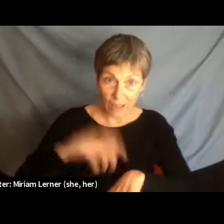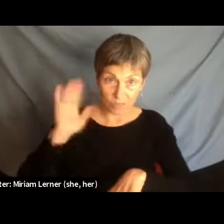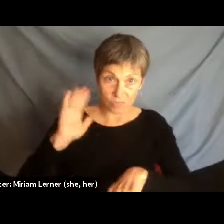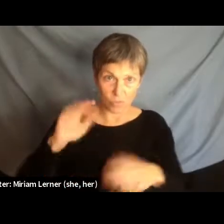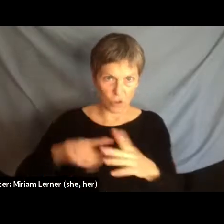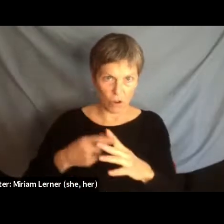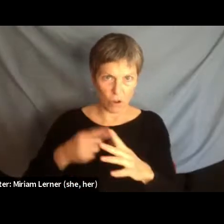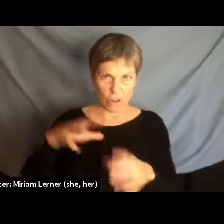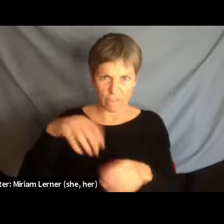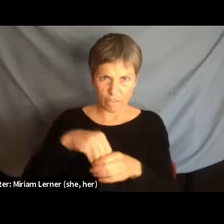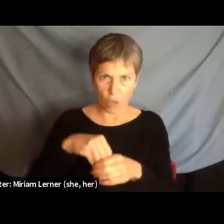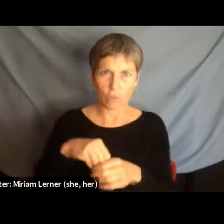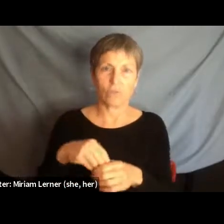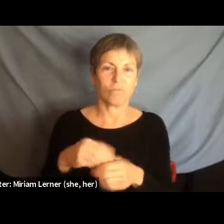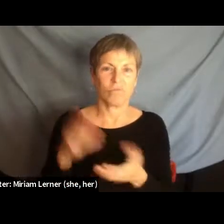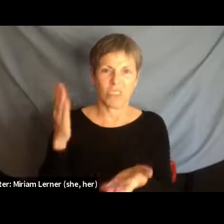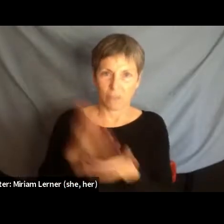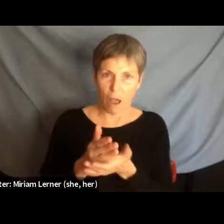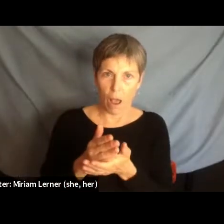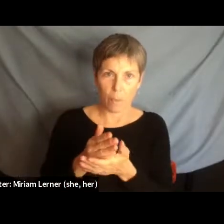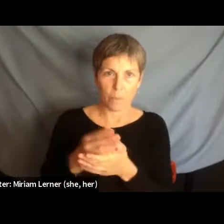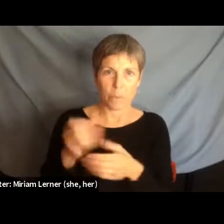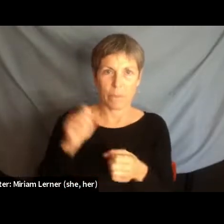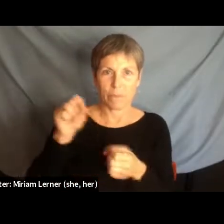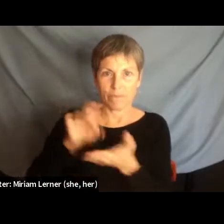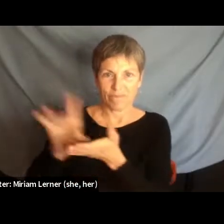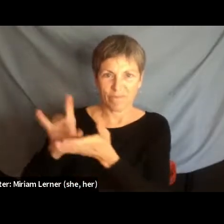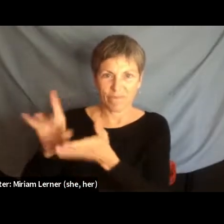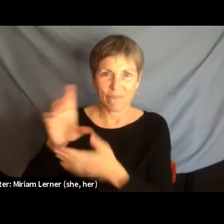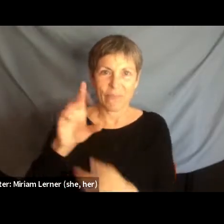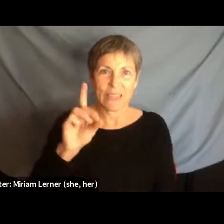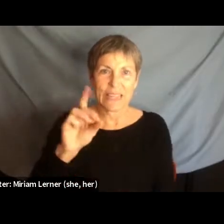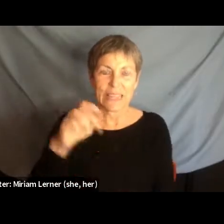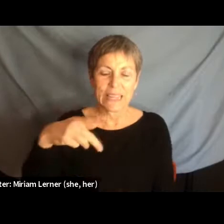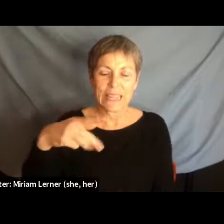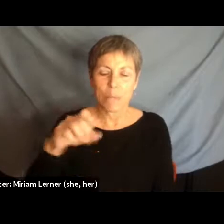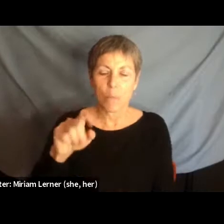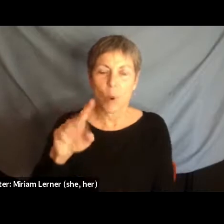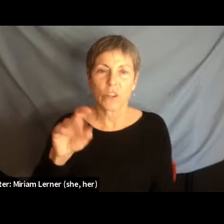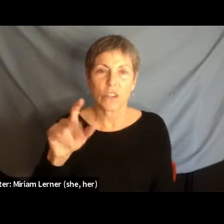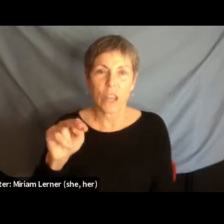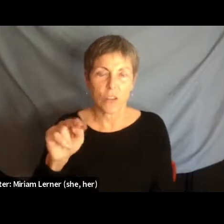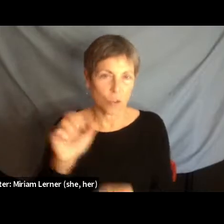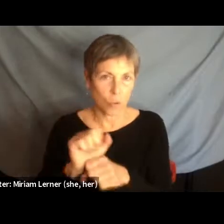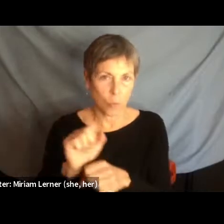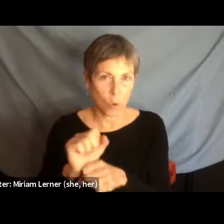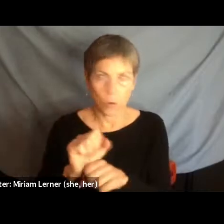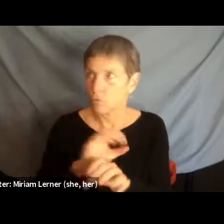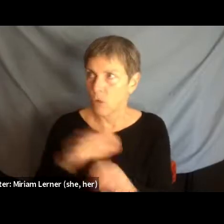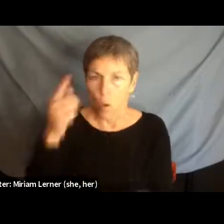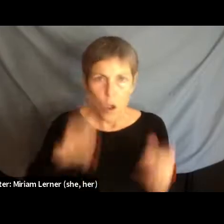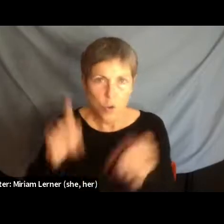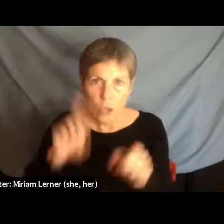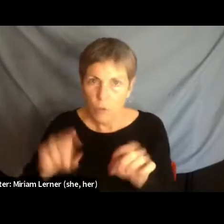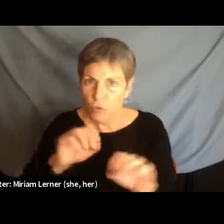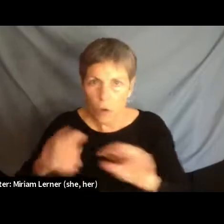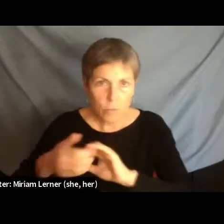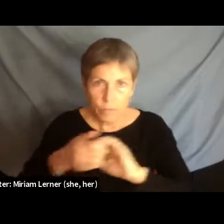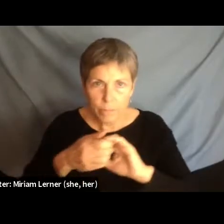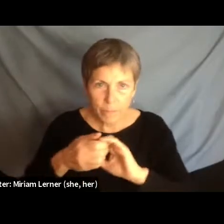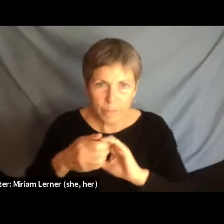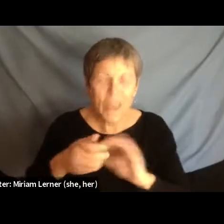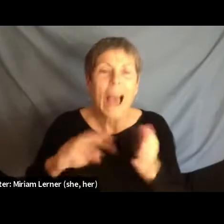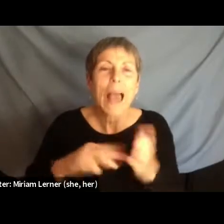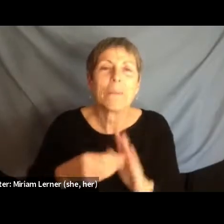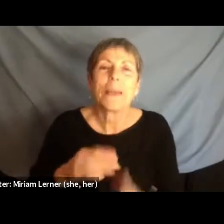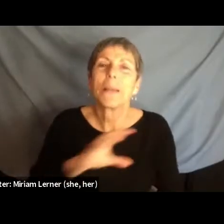deportation work, there were no such agreements. But local law enforcement, and what I mean is, you know, police state troopers